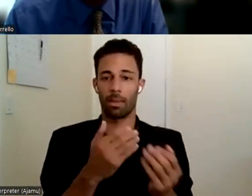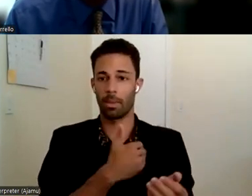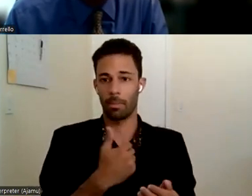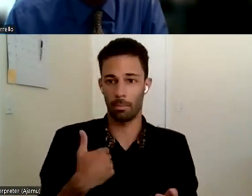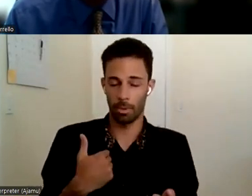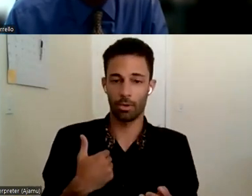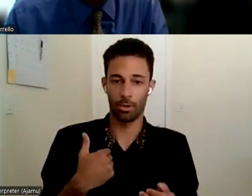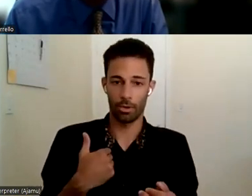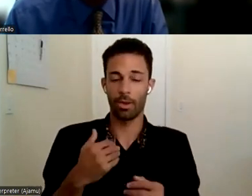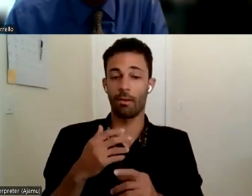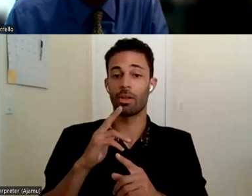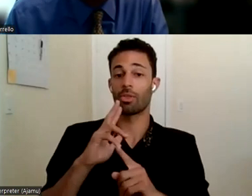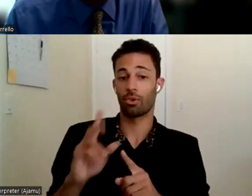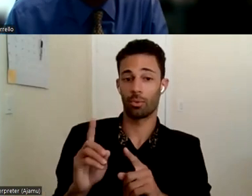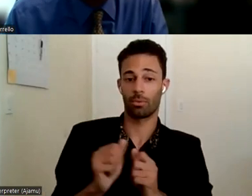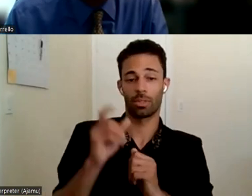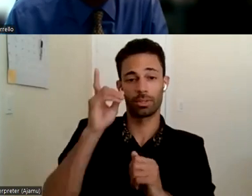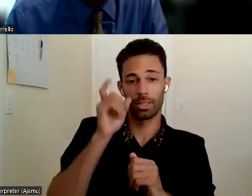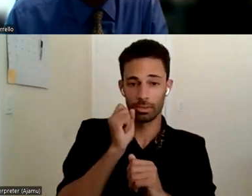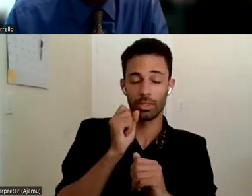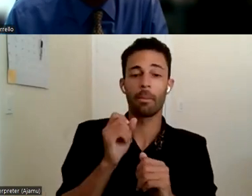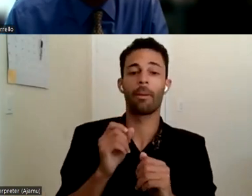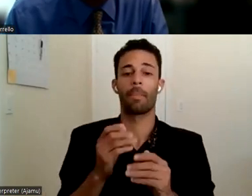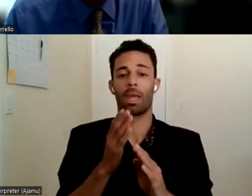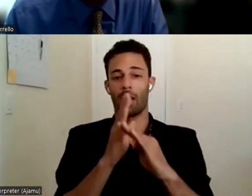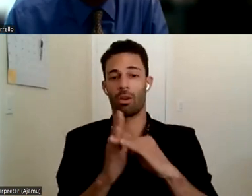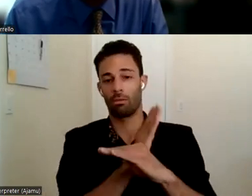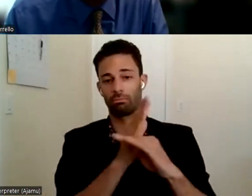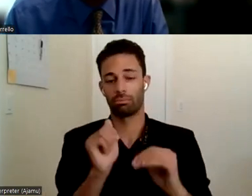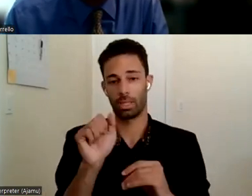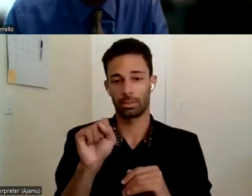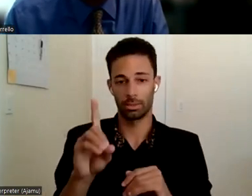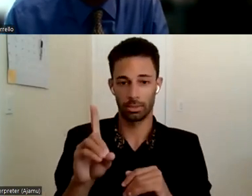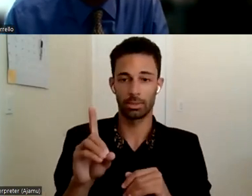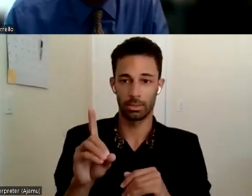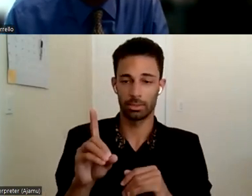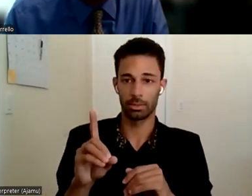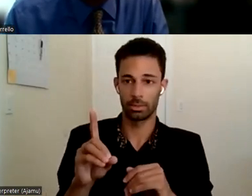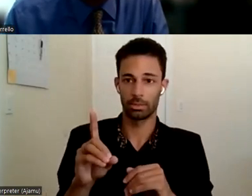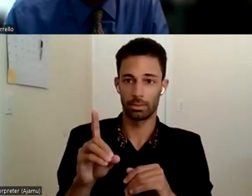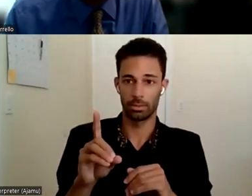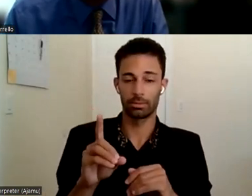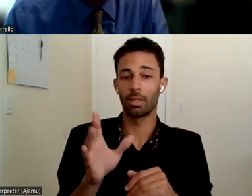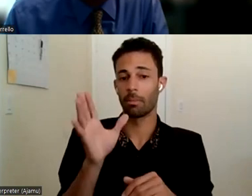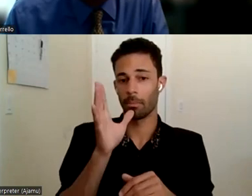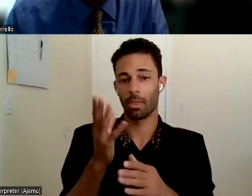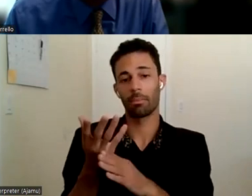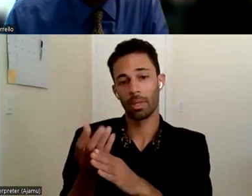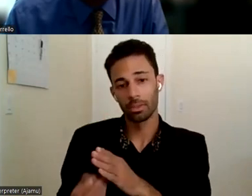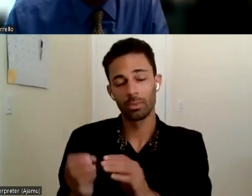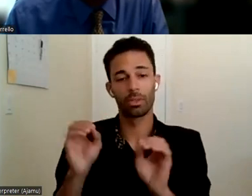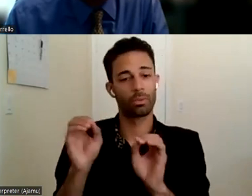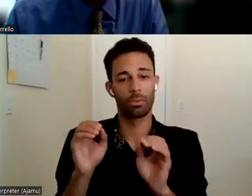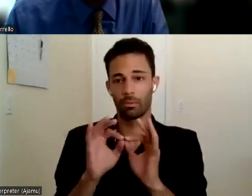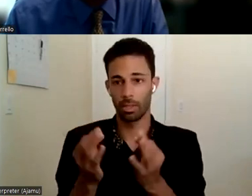uh, 31 year old with down syndrome and autism spectrum disorders adopted, um, because his mother had passed away and there's no family and